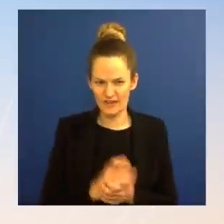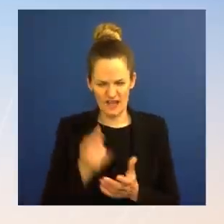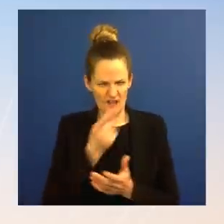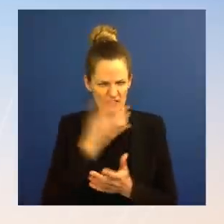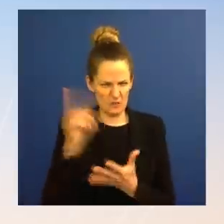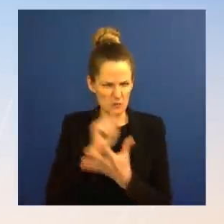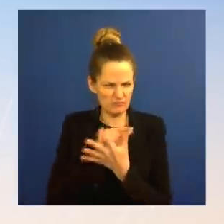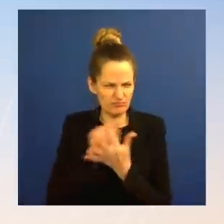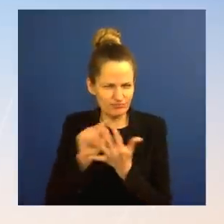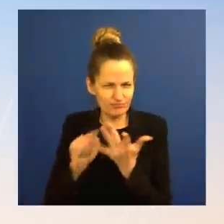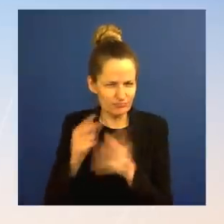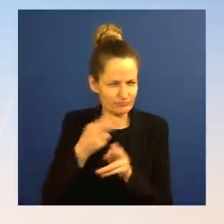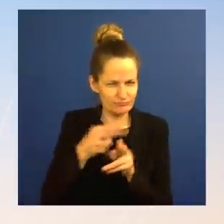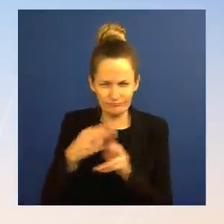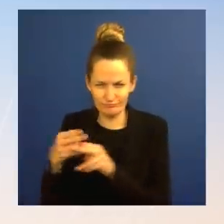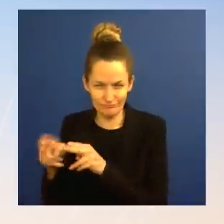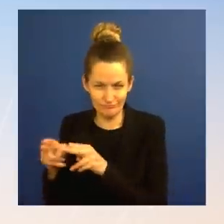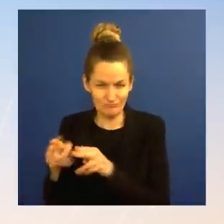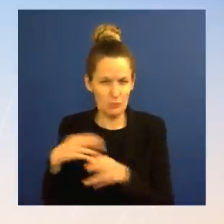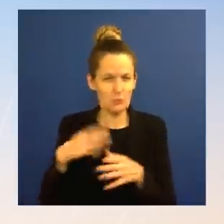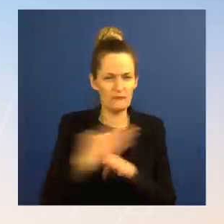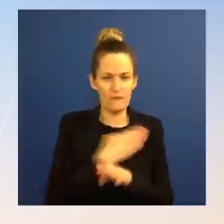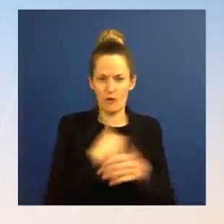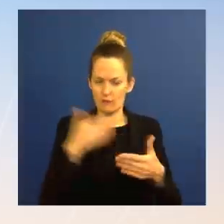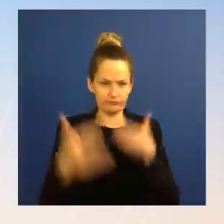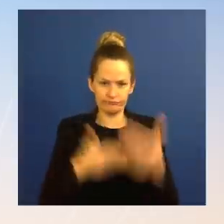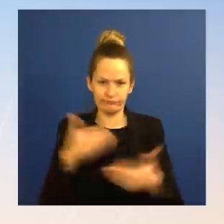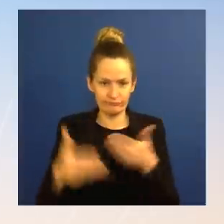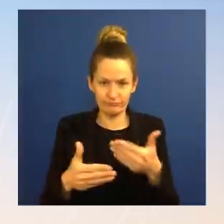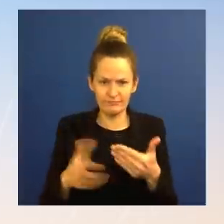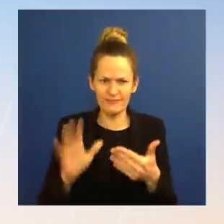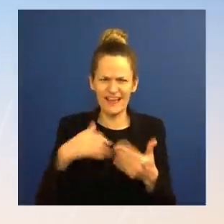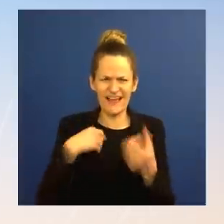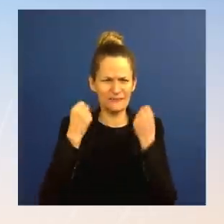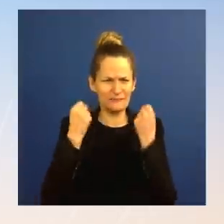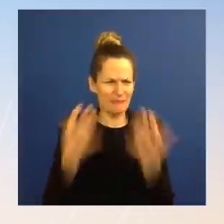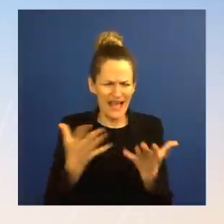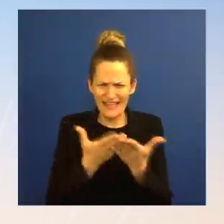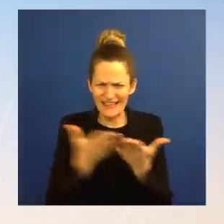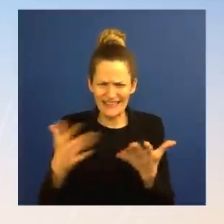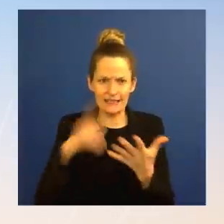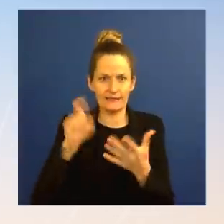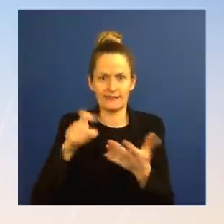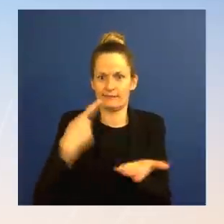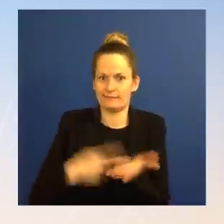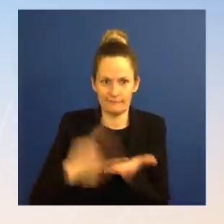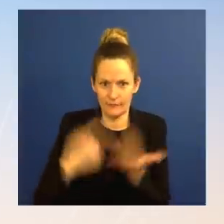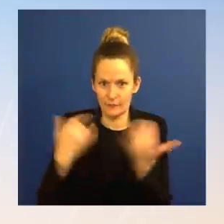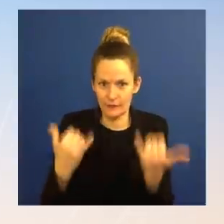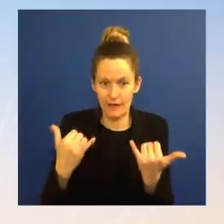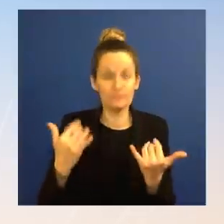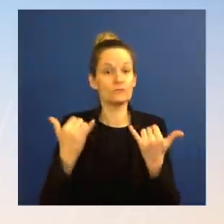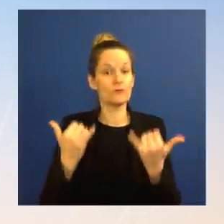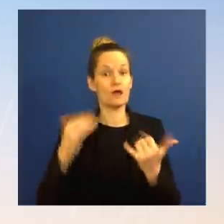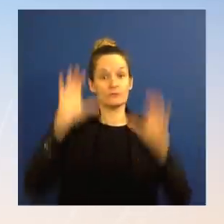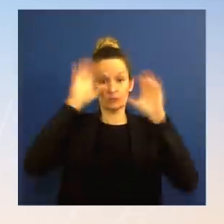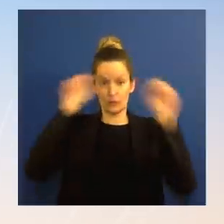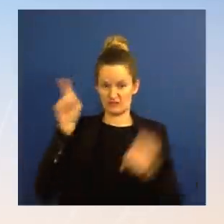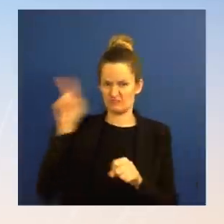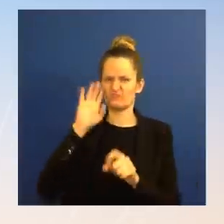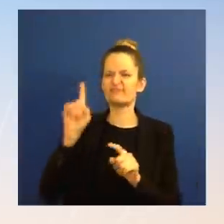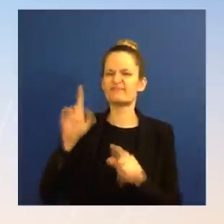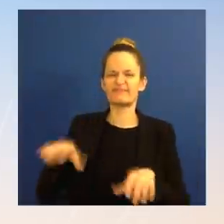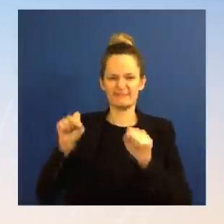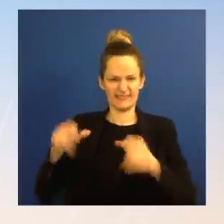paper, a lot of things to talk about today. Today, the President will host an event with business leaders and bipartisan governors,